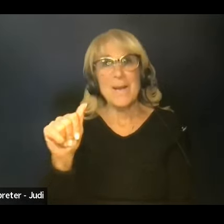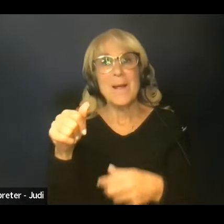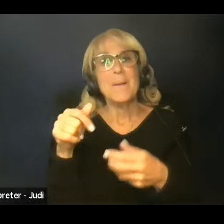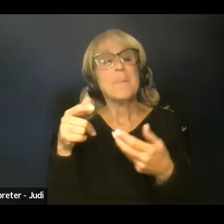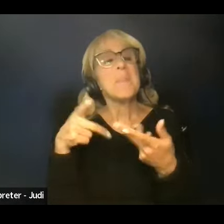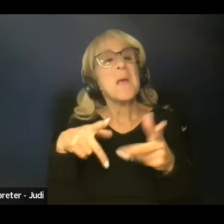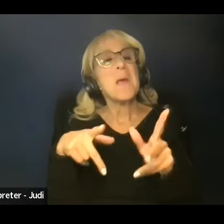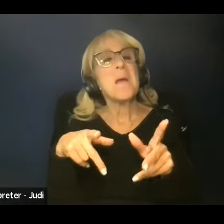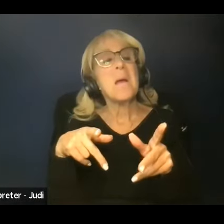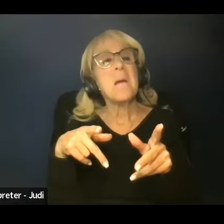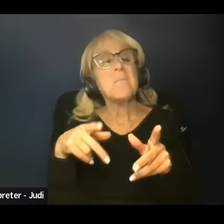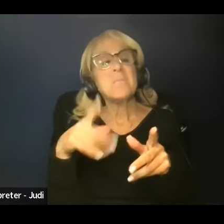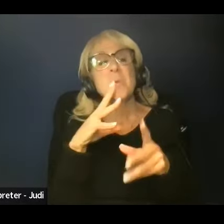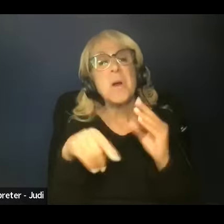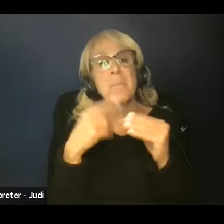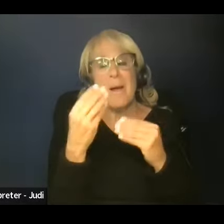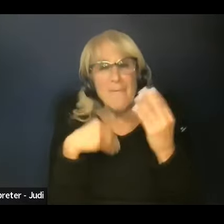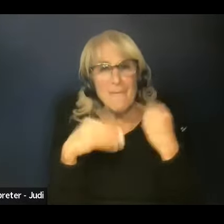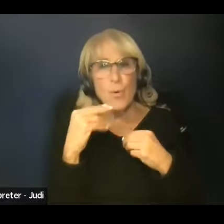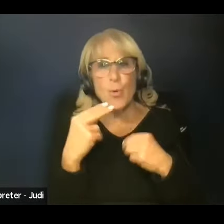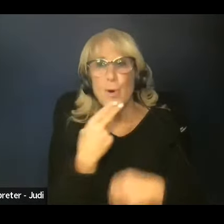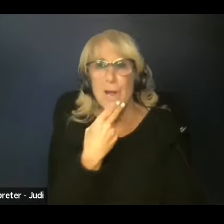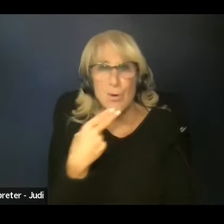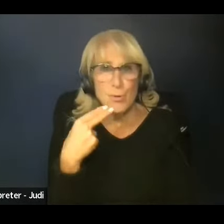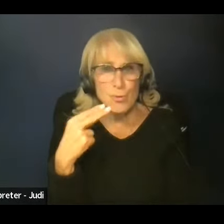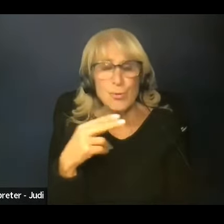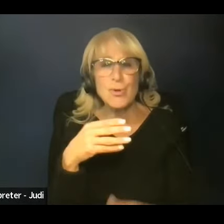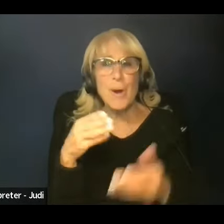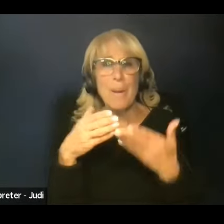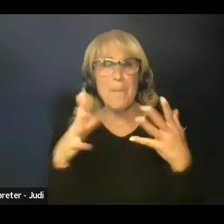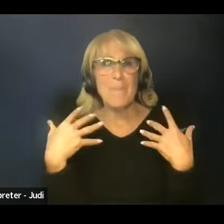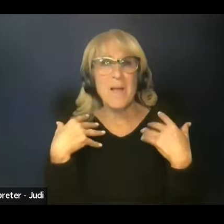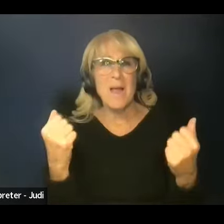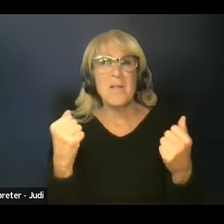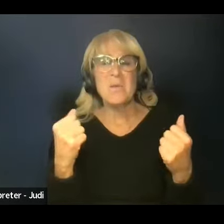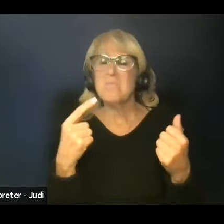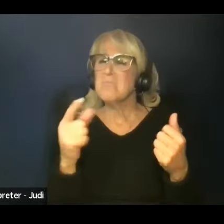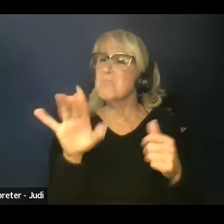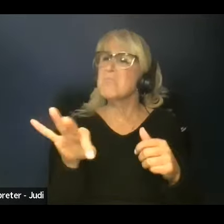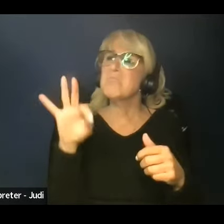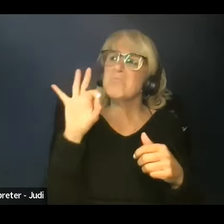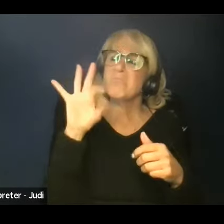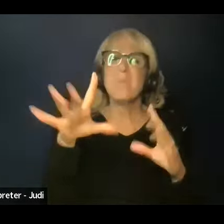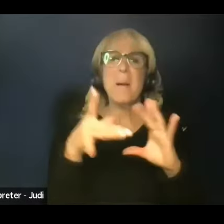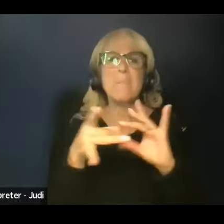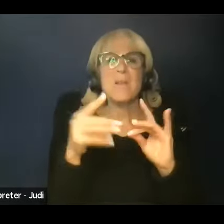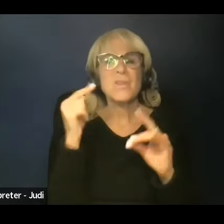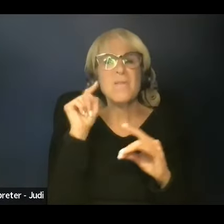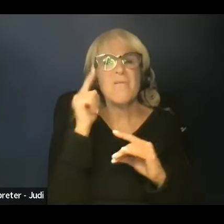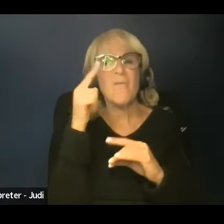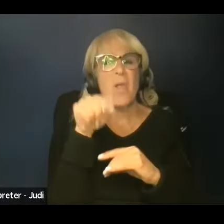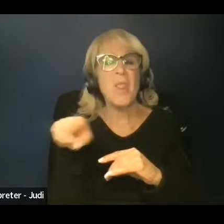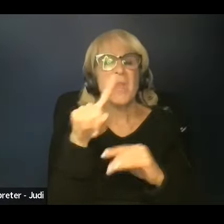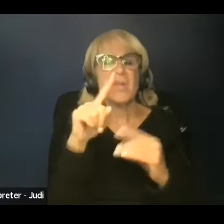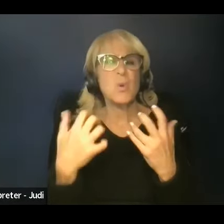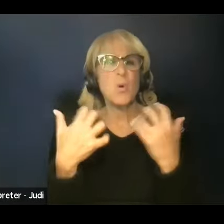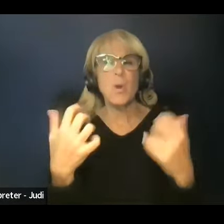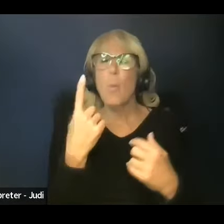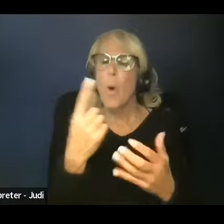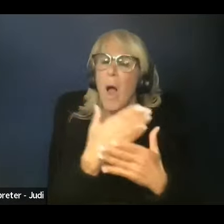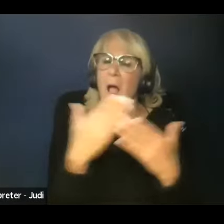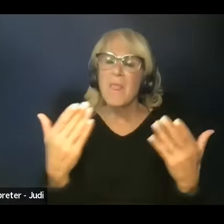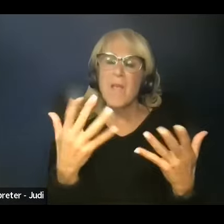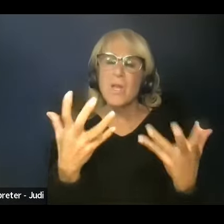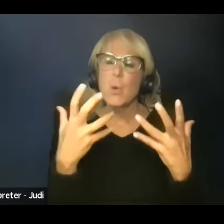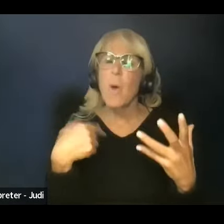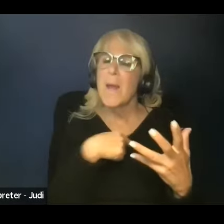and nutrition and public health. So what is one take home message for this audience? One thing that you really want